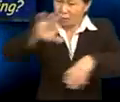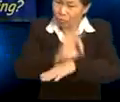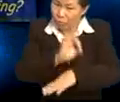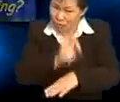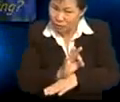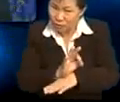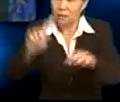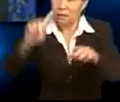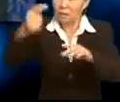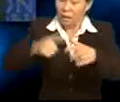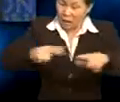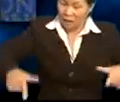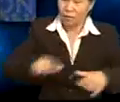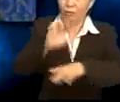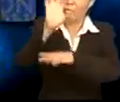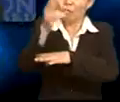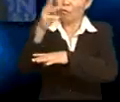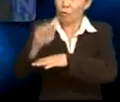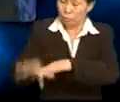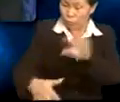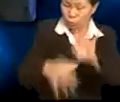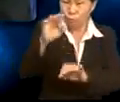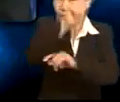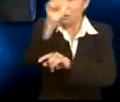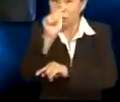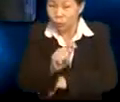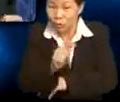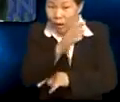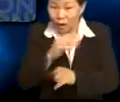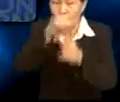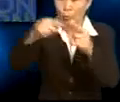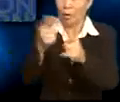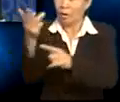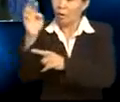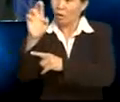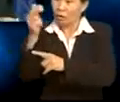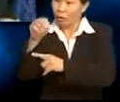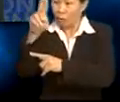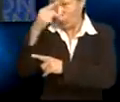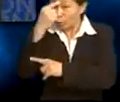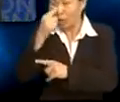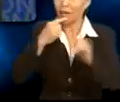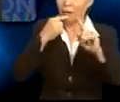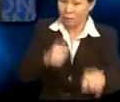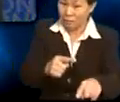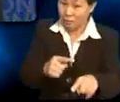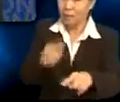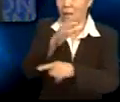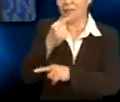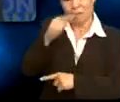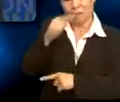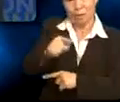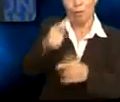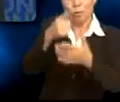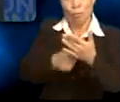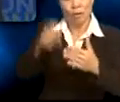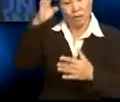function. The language form that he chose was a question. And when Ramu answered Mingwe's question and told